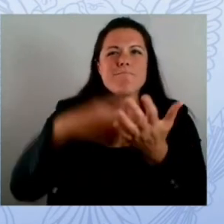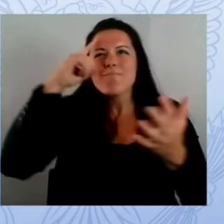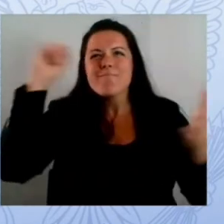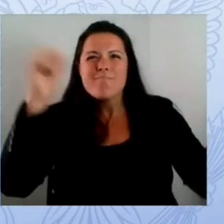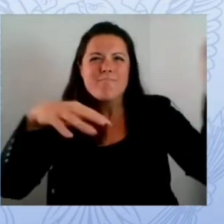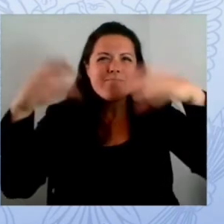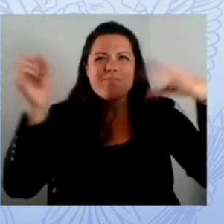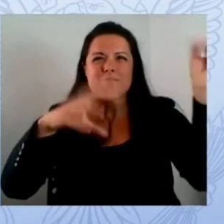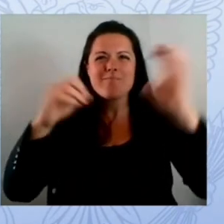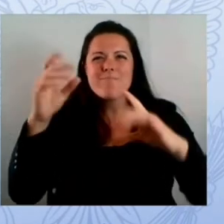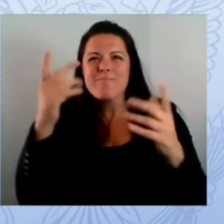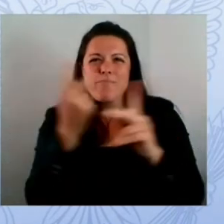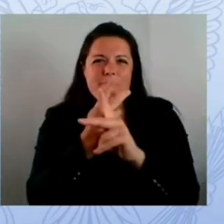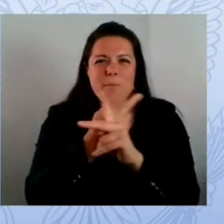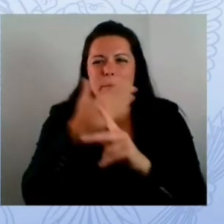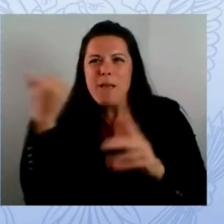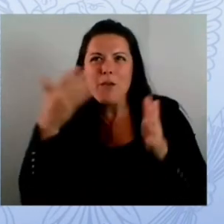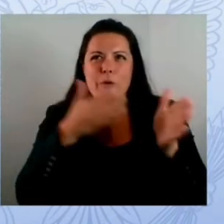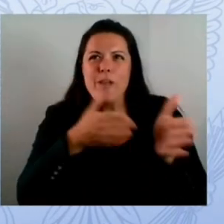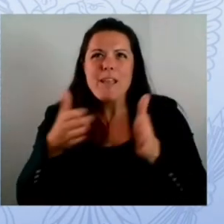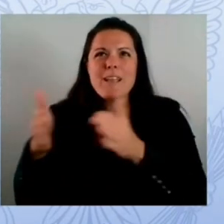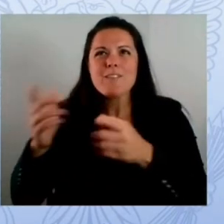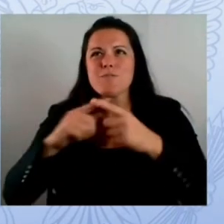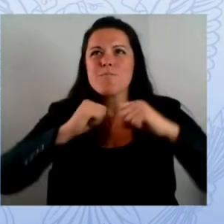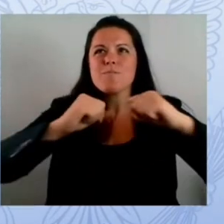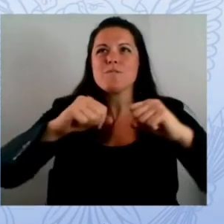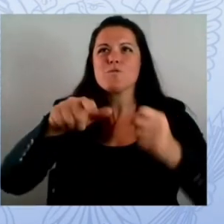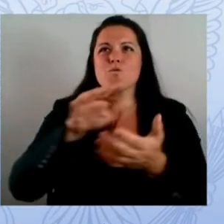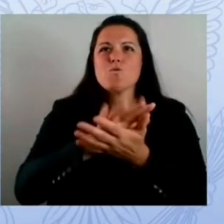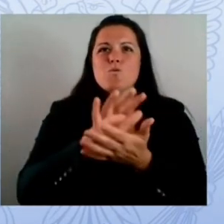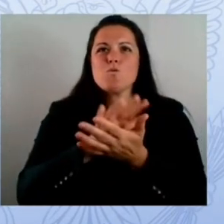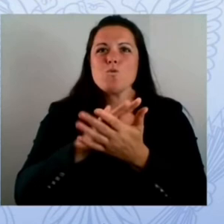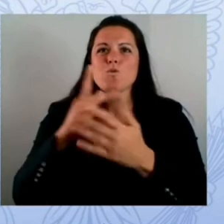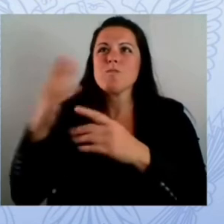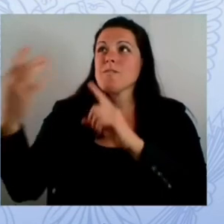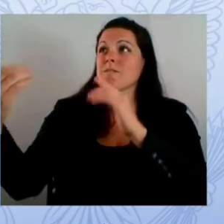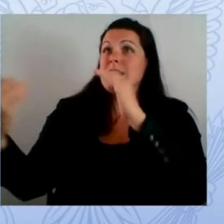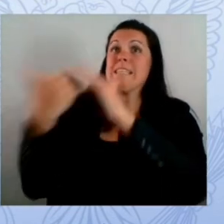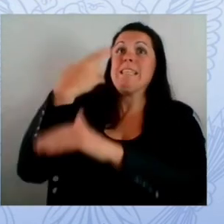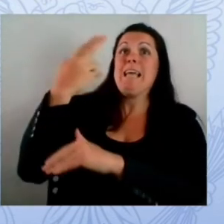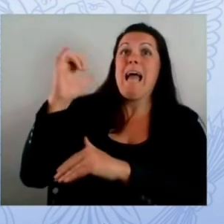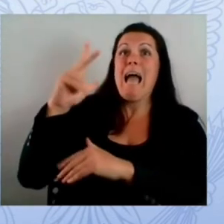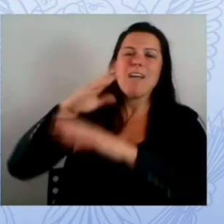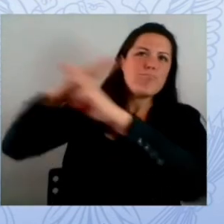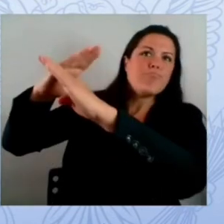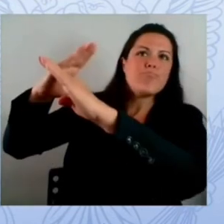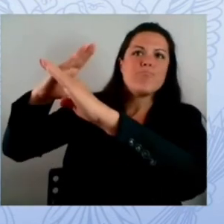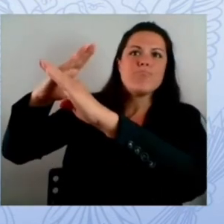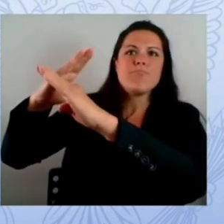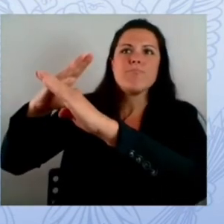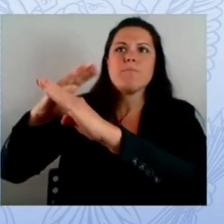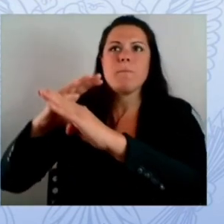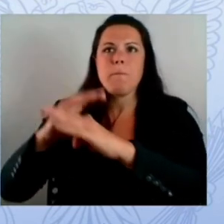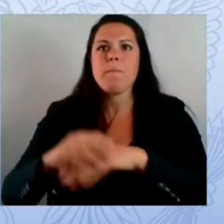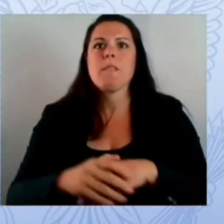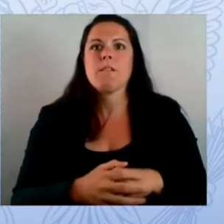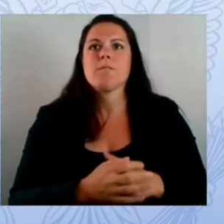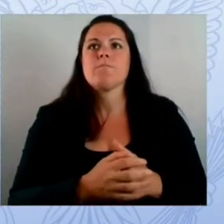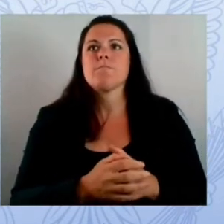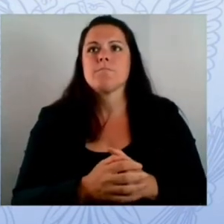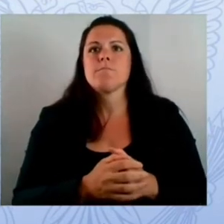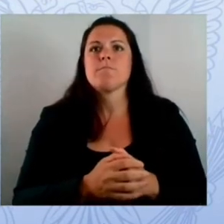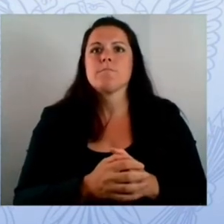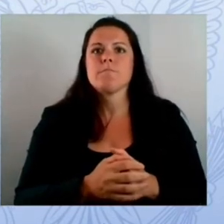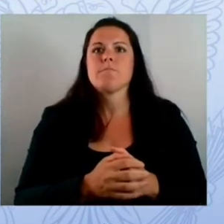from cyber security attacks so as educators we lead in our ability to collaborate this is what we do best we want to keep